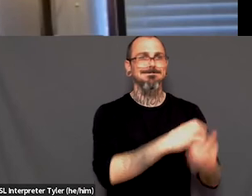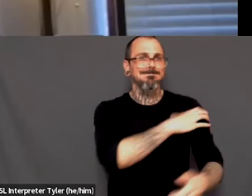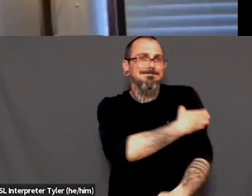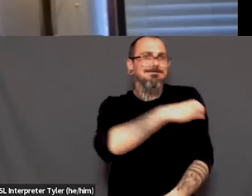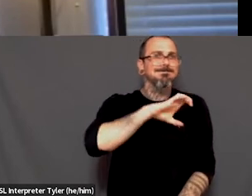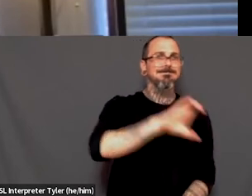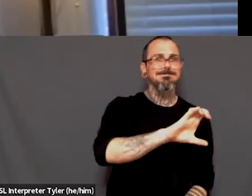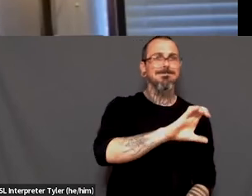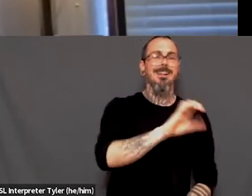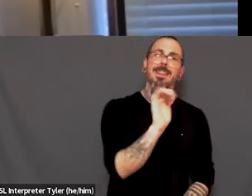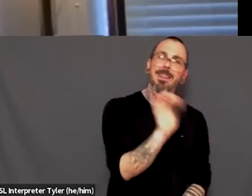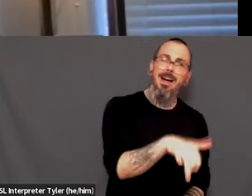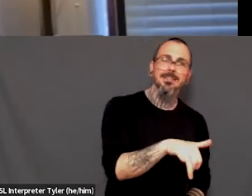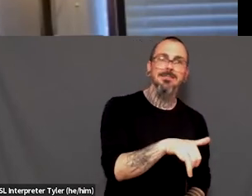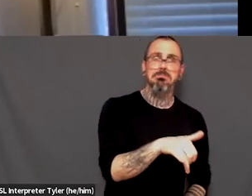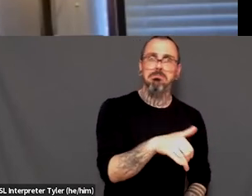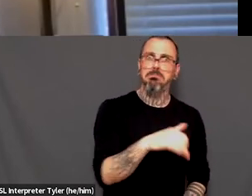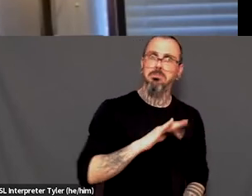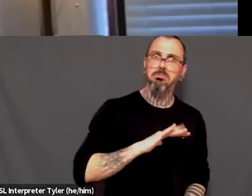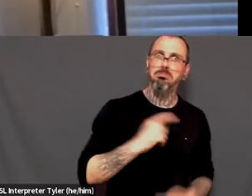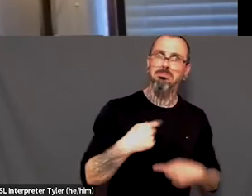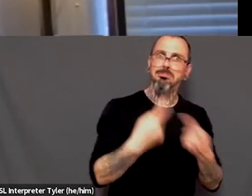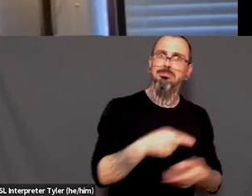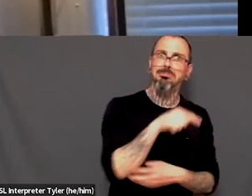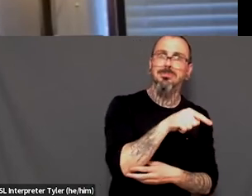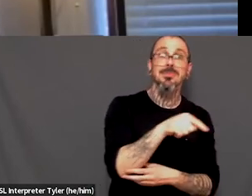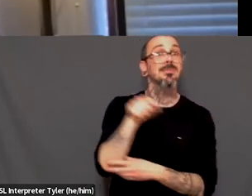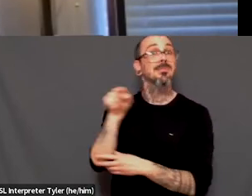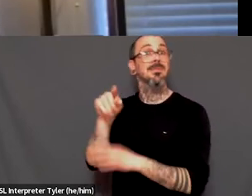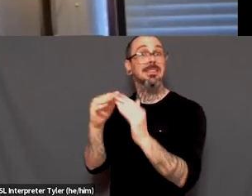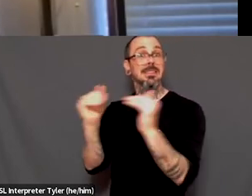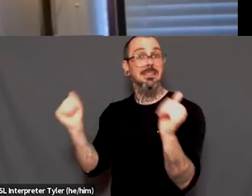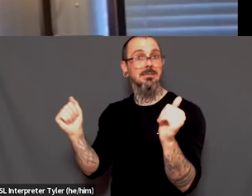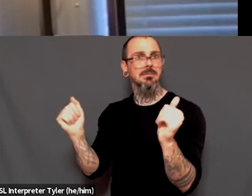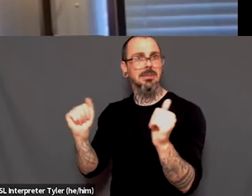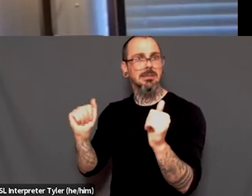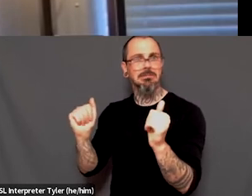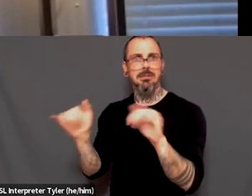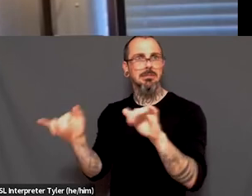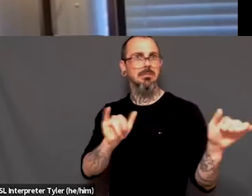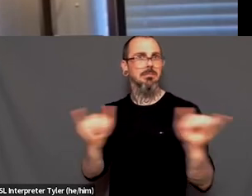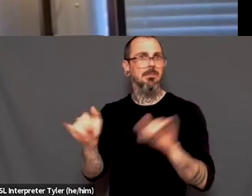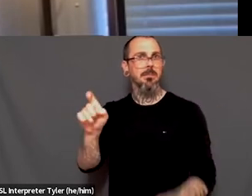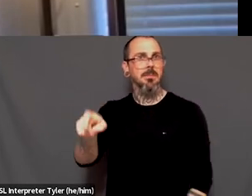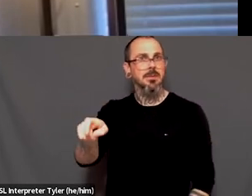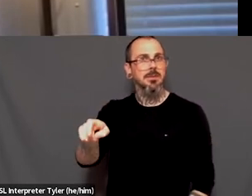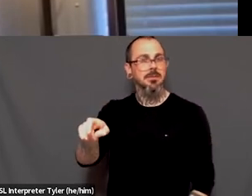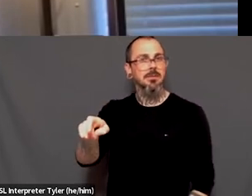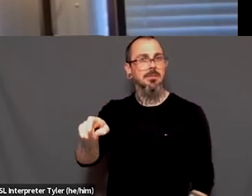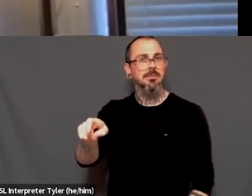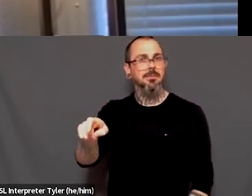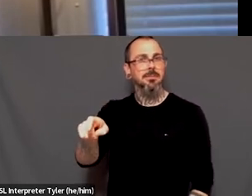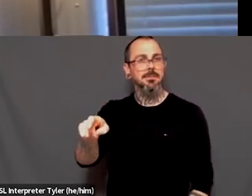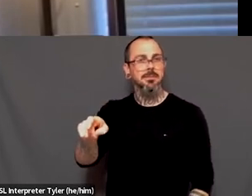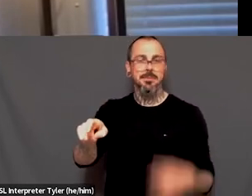and like within the system there needs to be, uh, help. Um, it's like a way for queer people to,